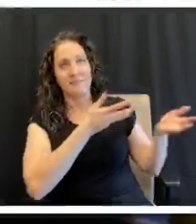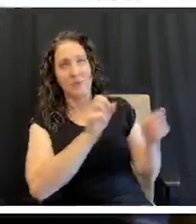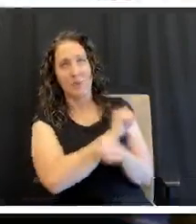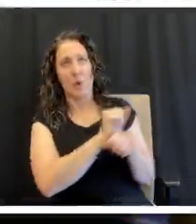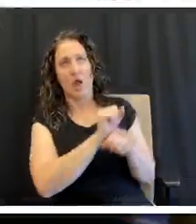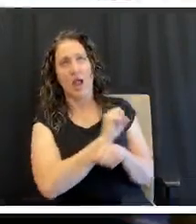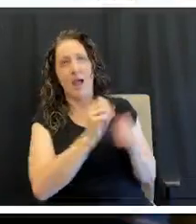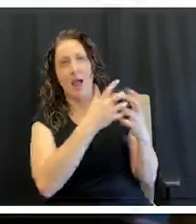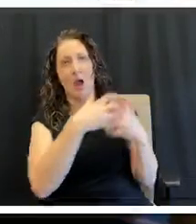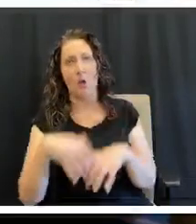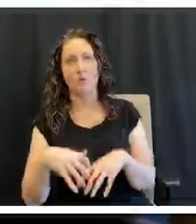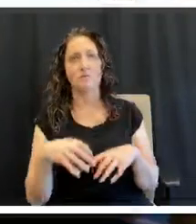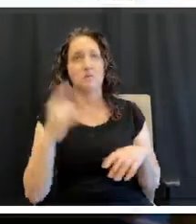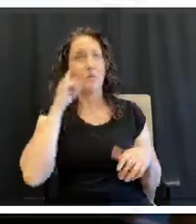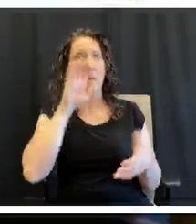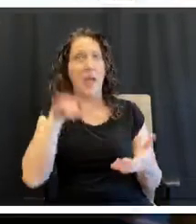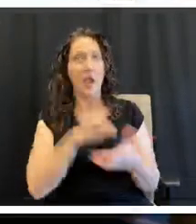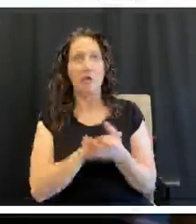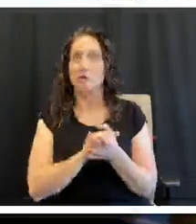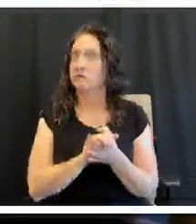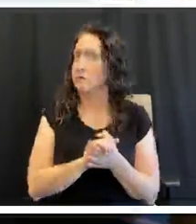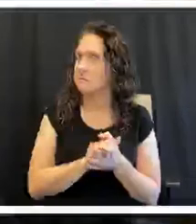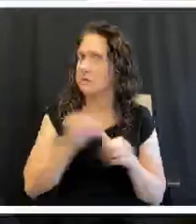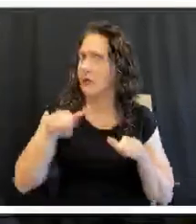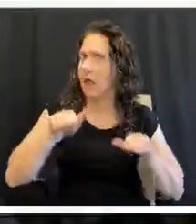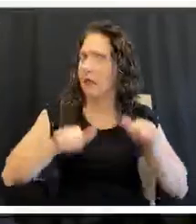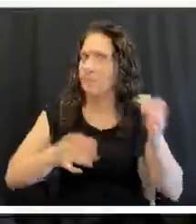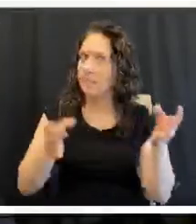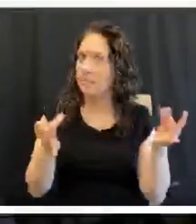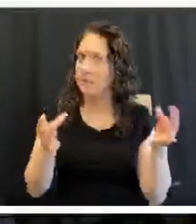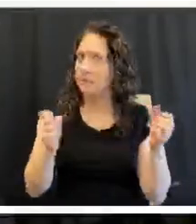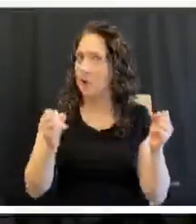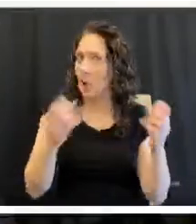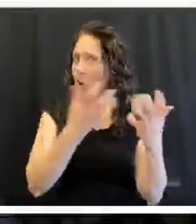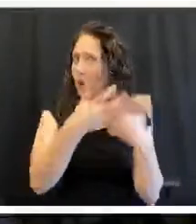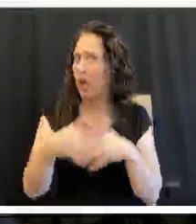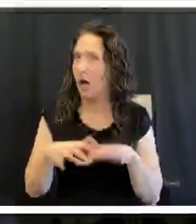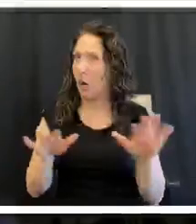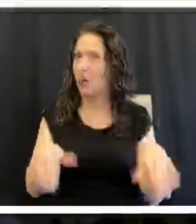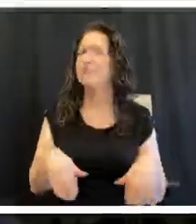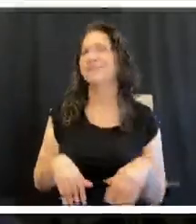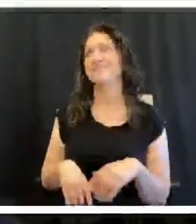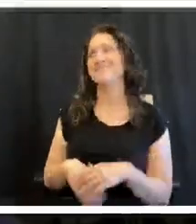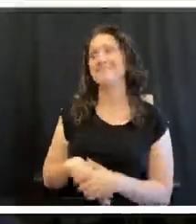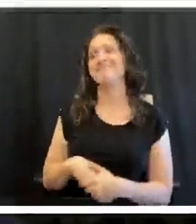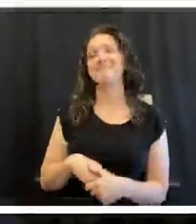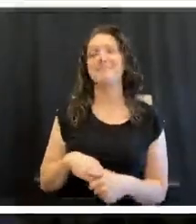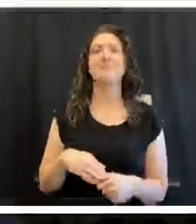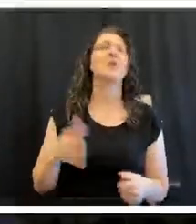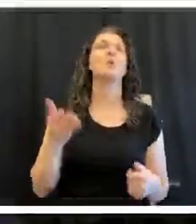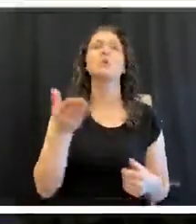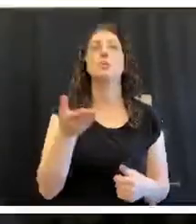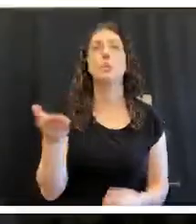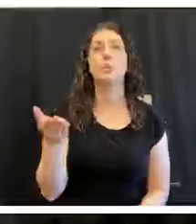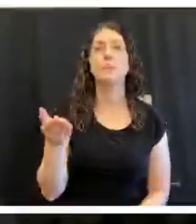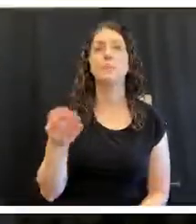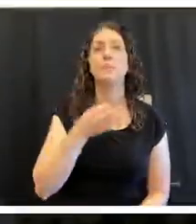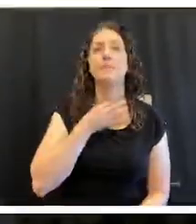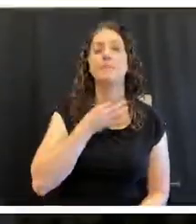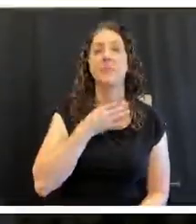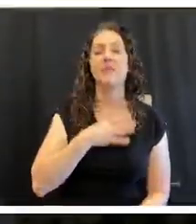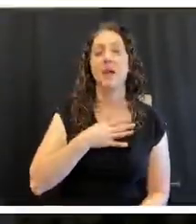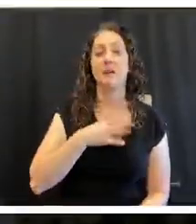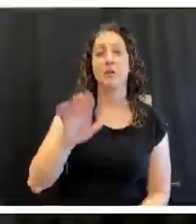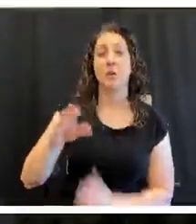I could be wrong. Yeah, I think so. What do your students